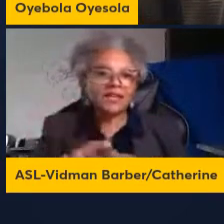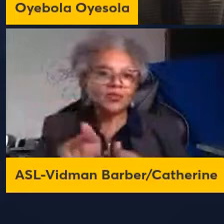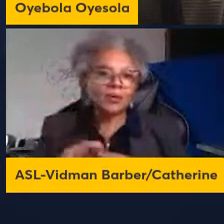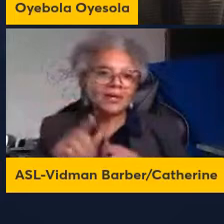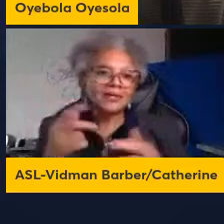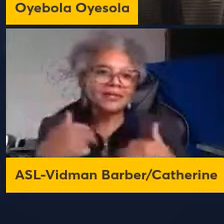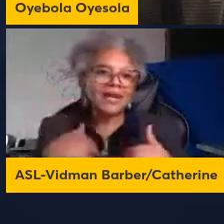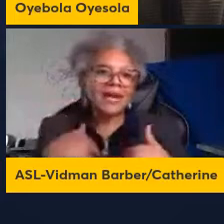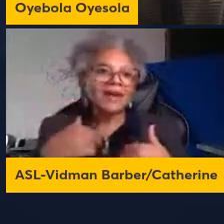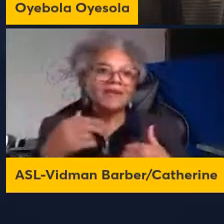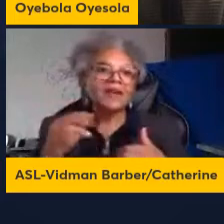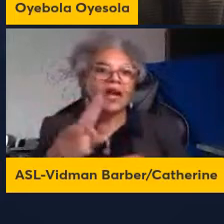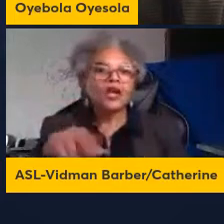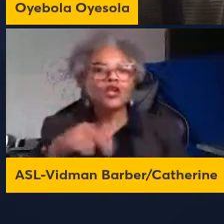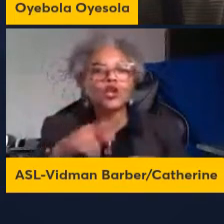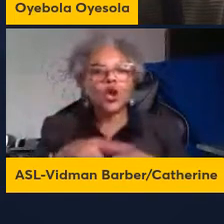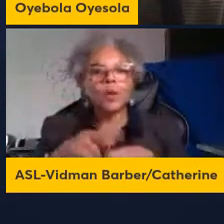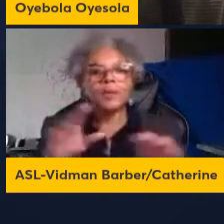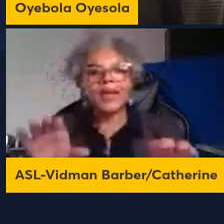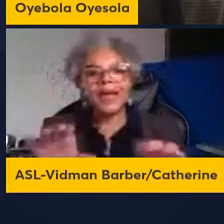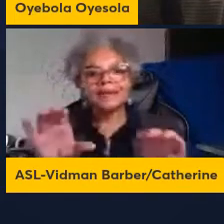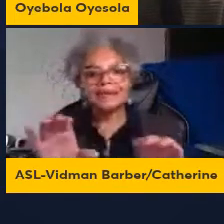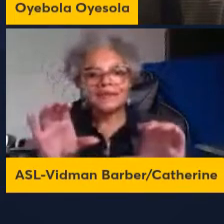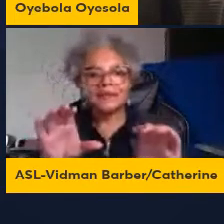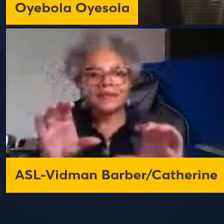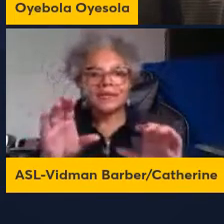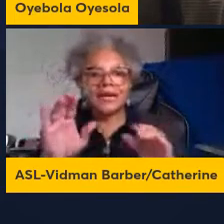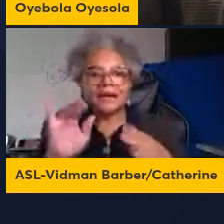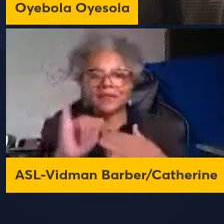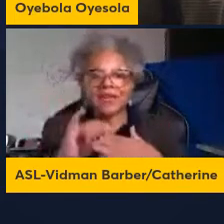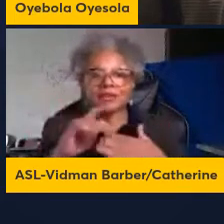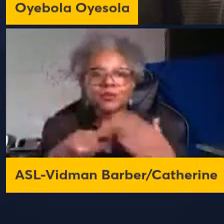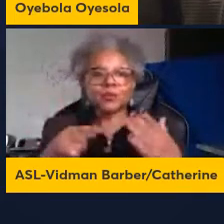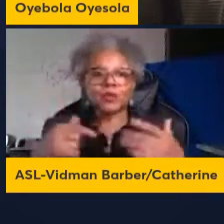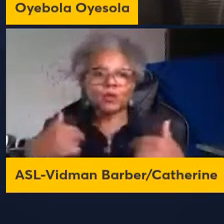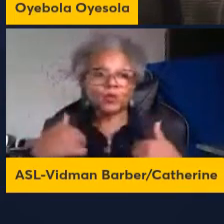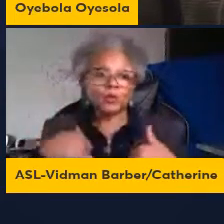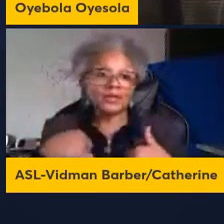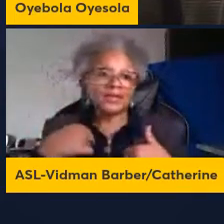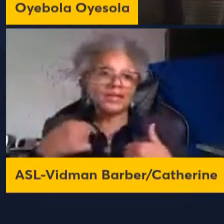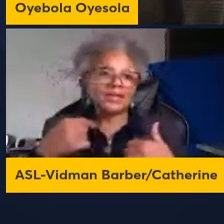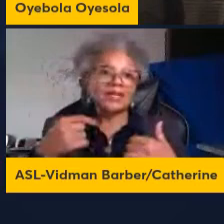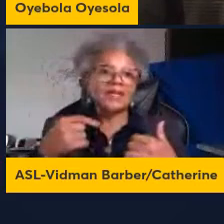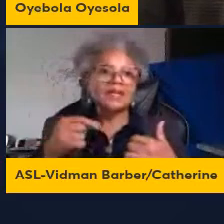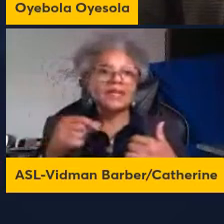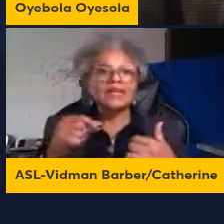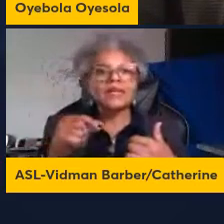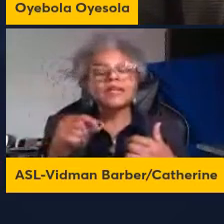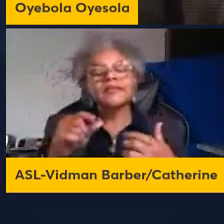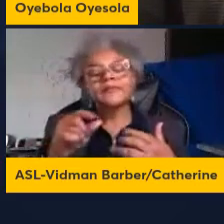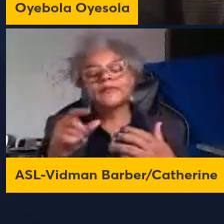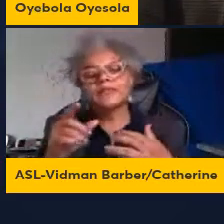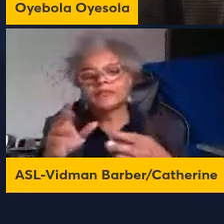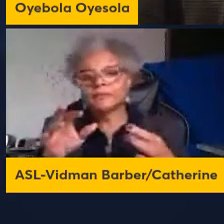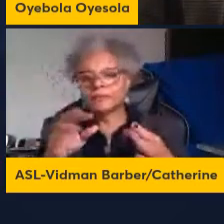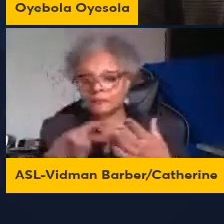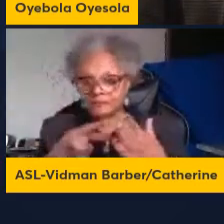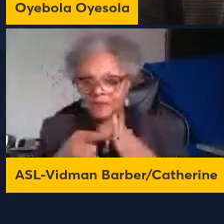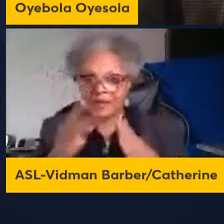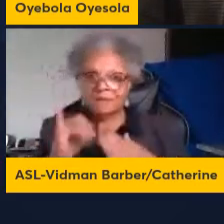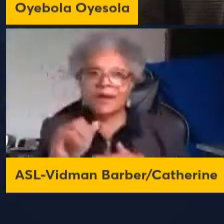which is that's what we define as rewilded so in this experiment